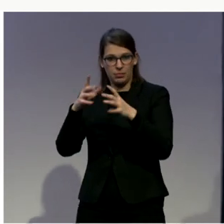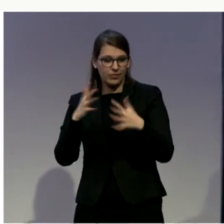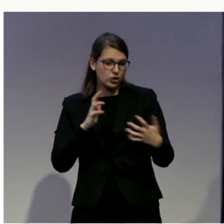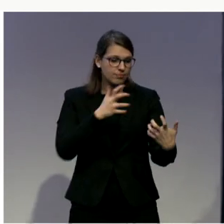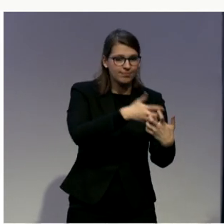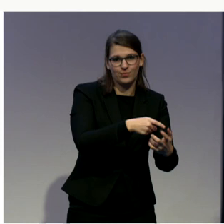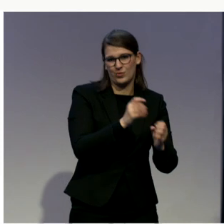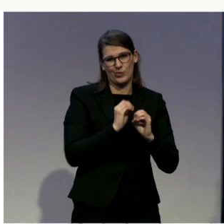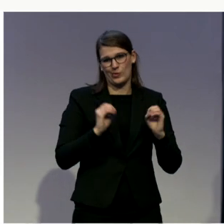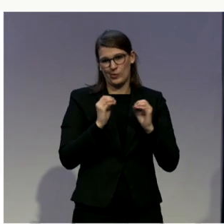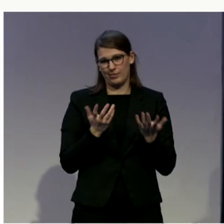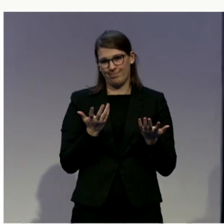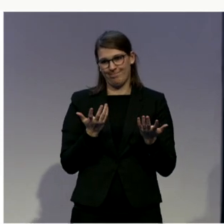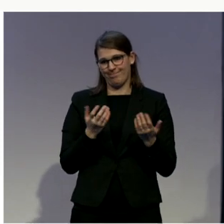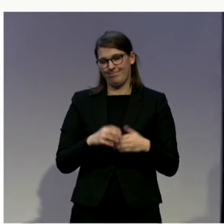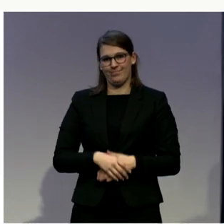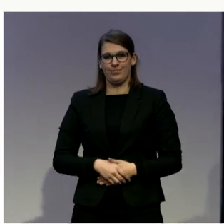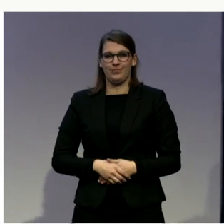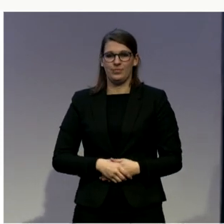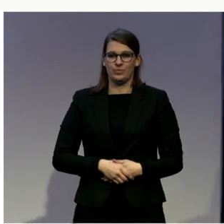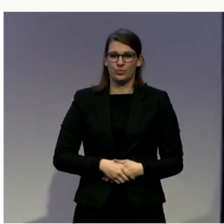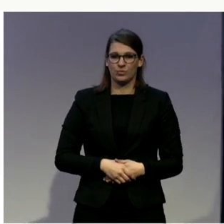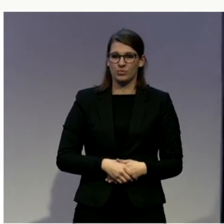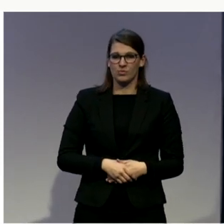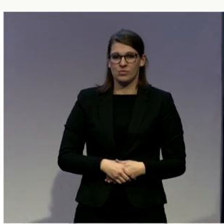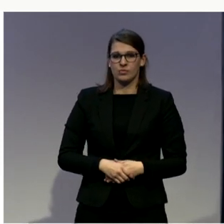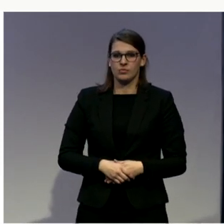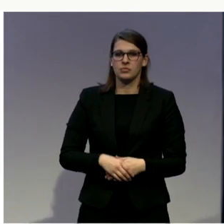And they are lumped up as one group.